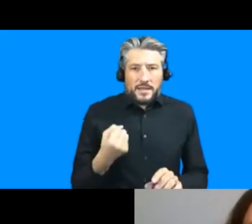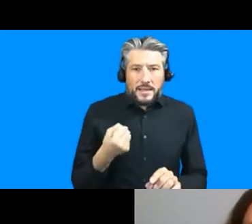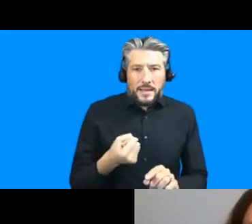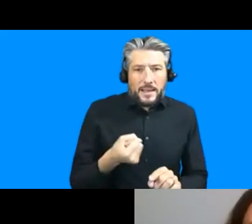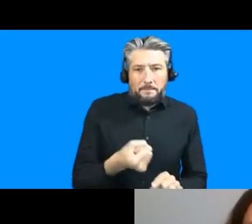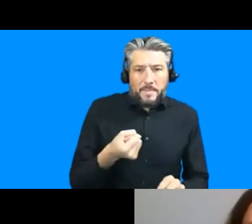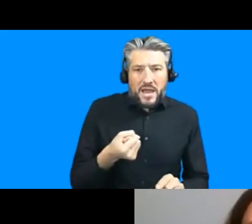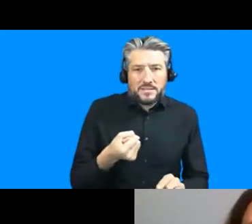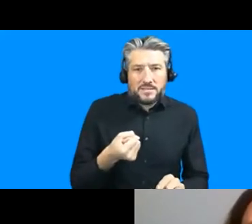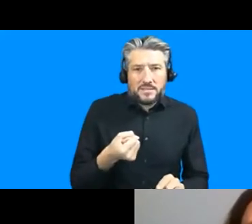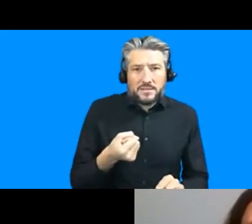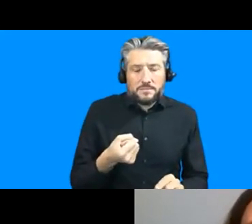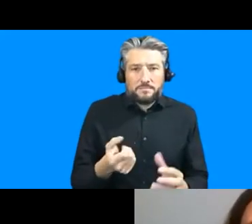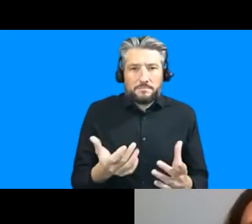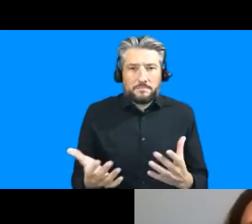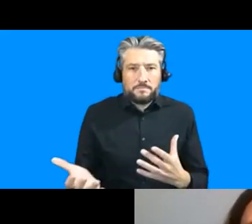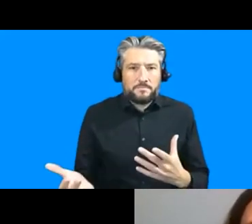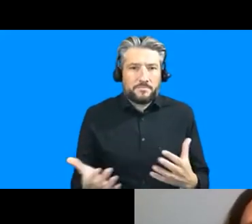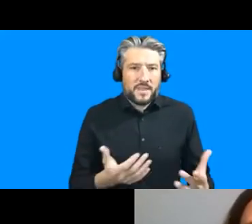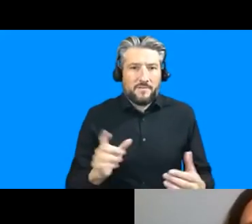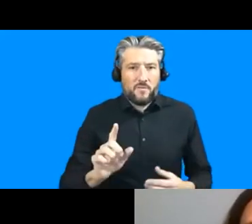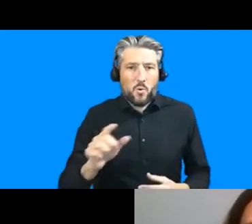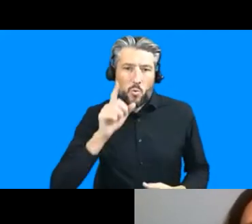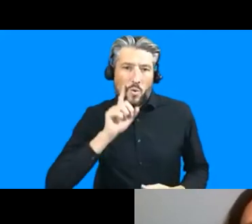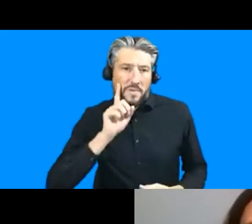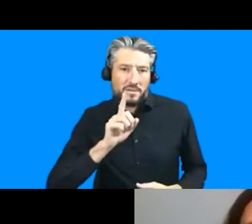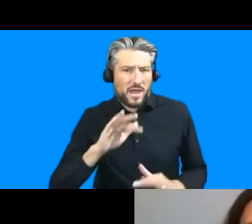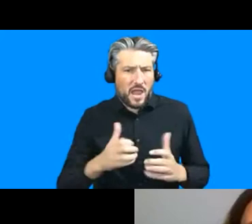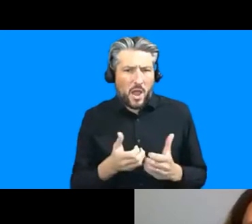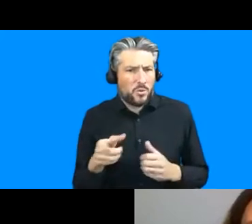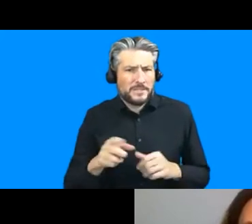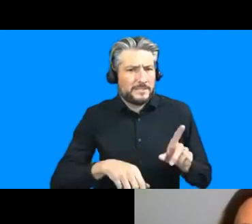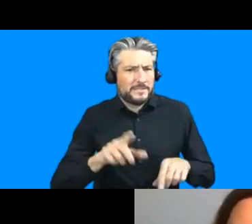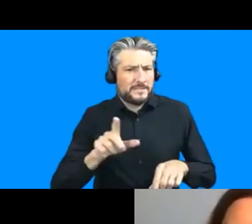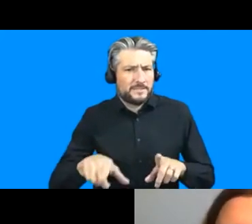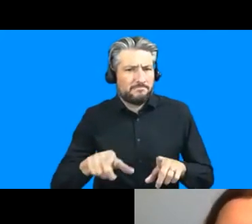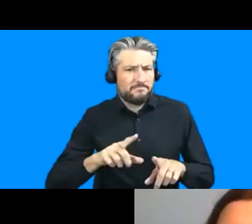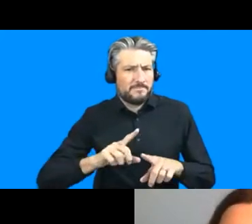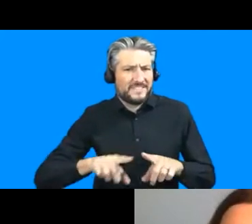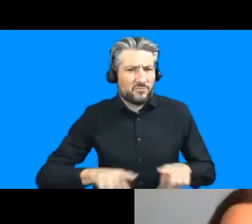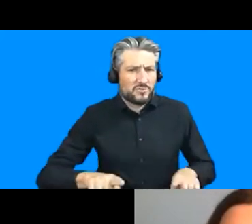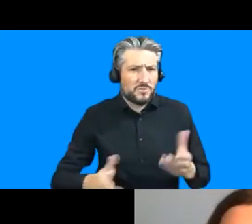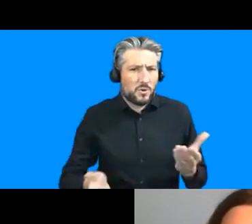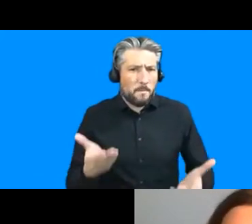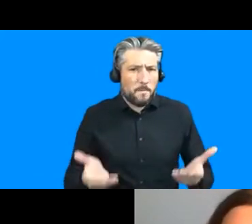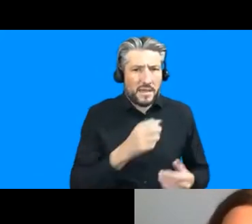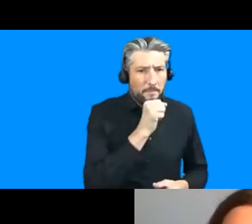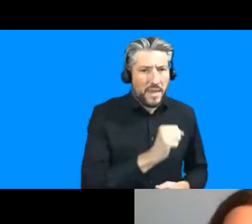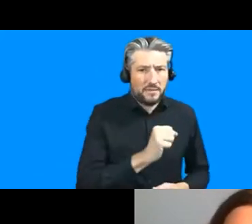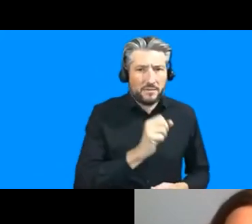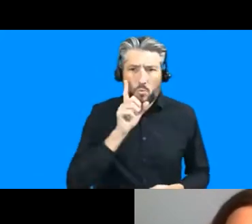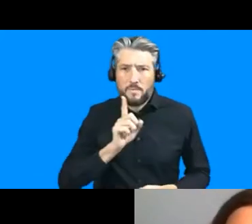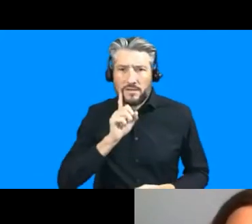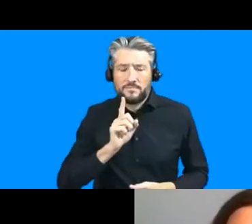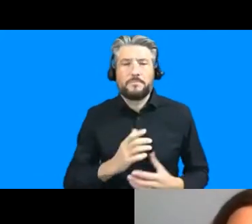so what on what access women are impacted differently so uh so very briefly uh so